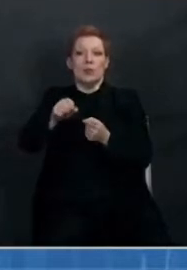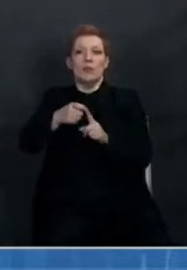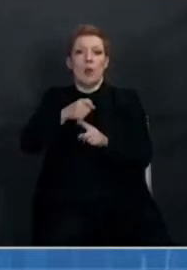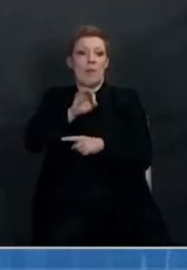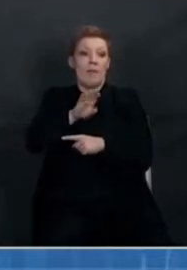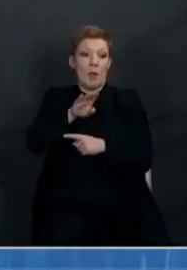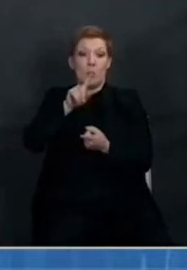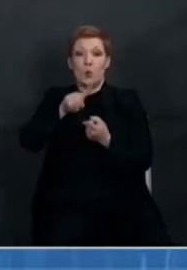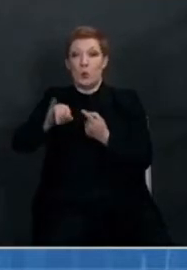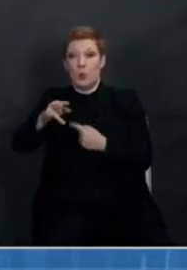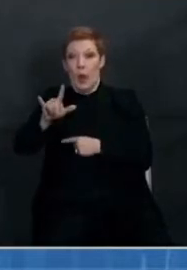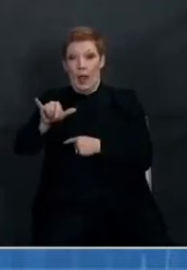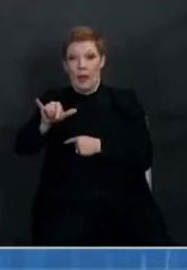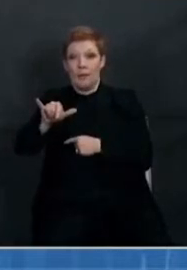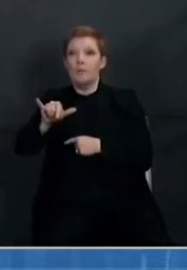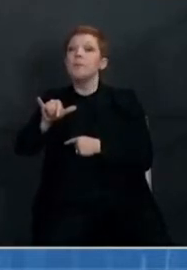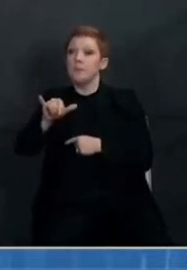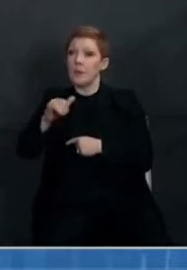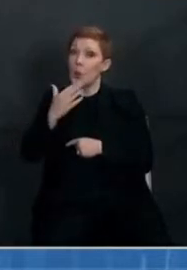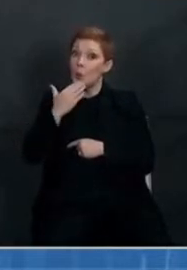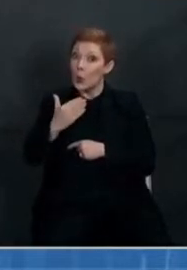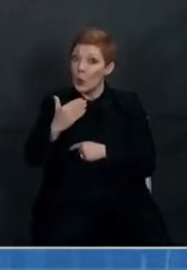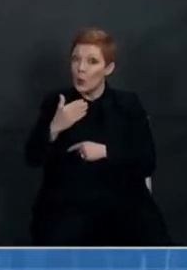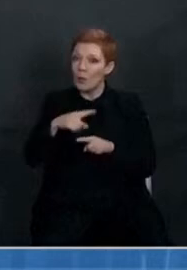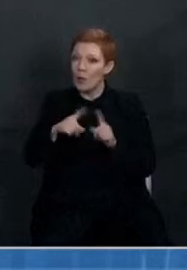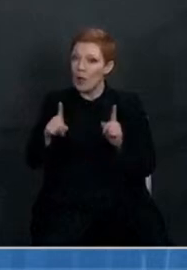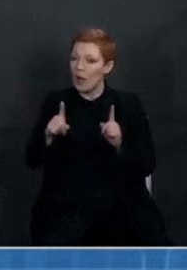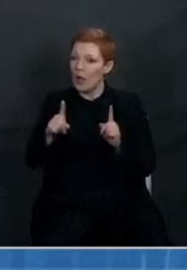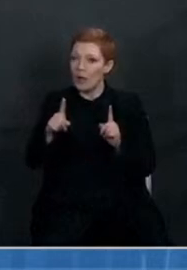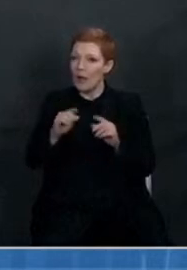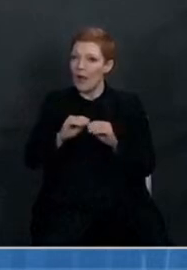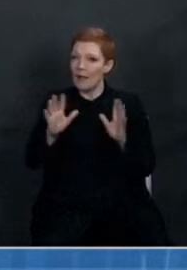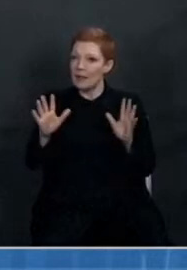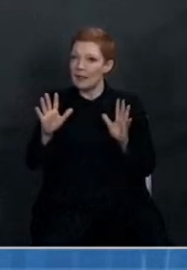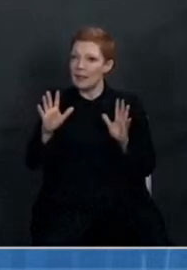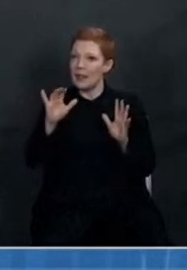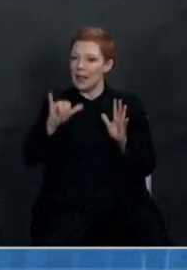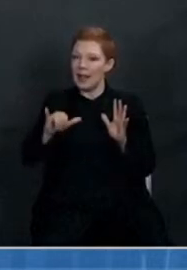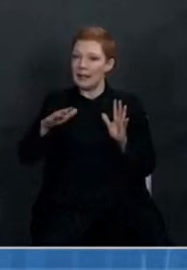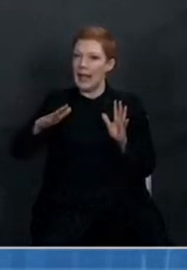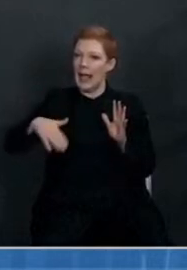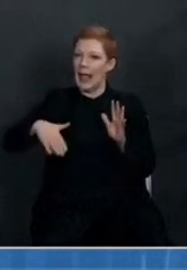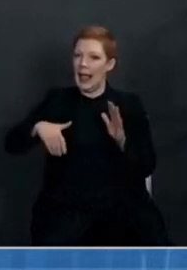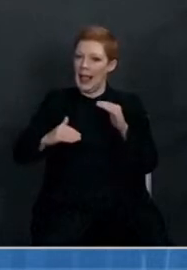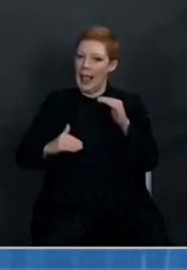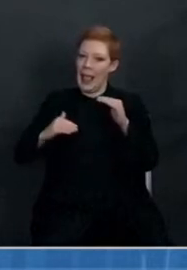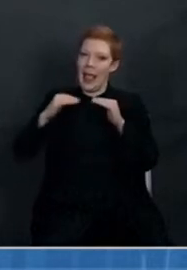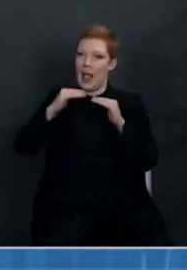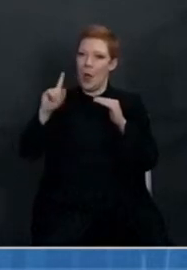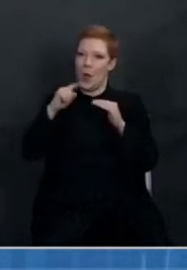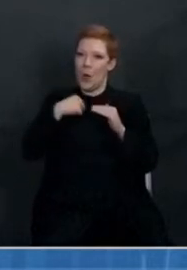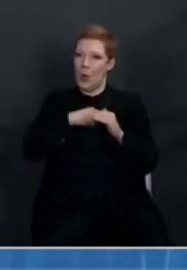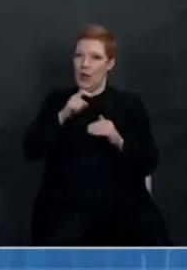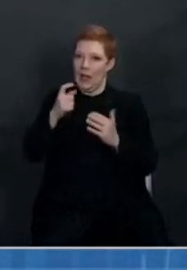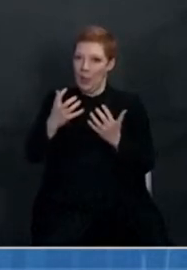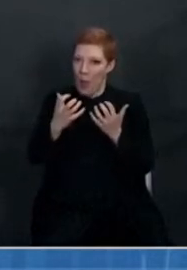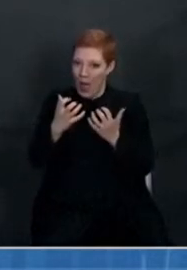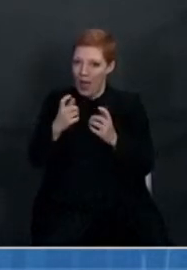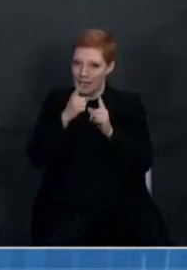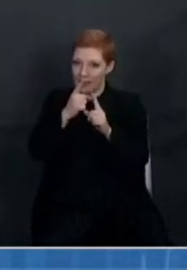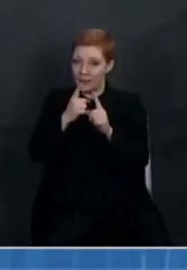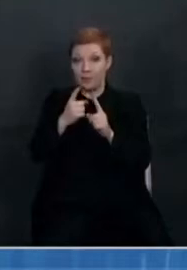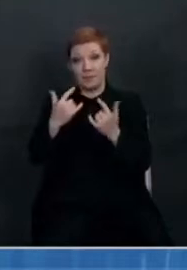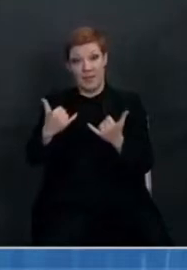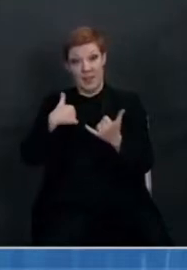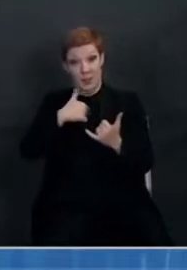That's good, but it's obviously not where we will need to be. So, I'm excited to announce that today the Department